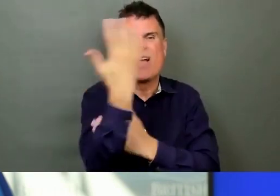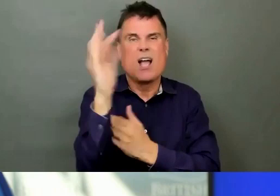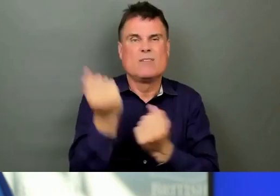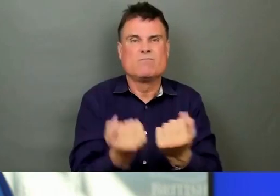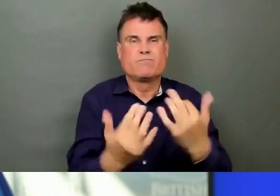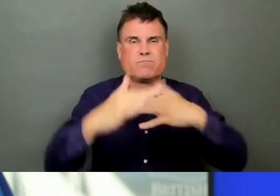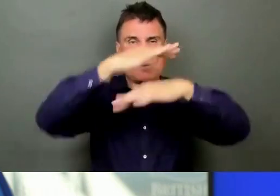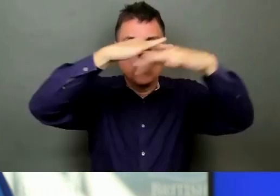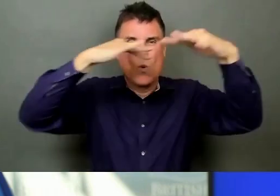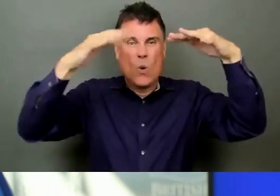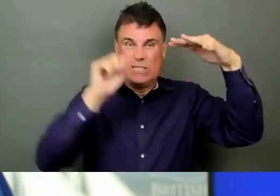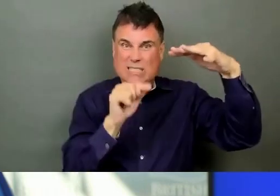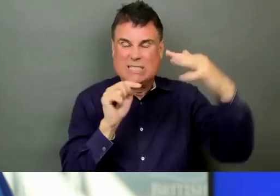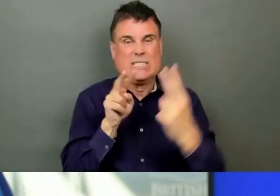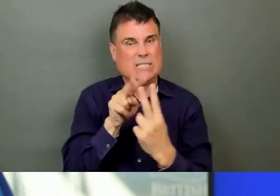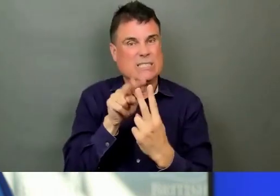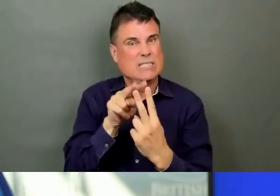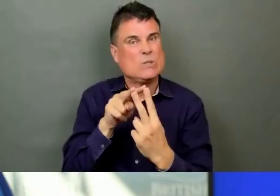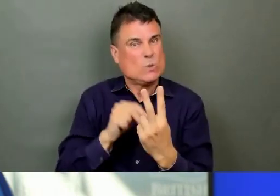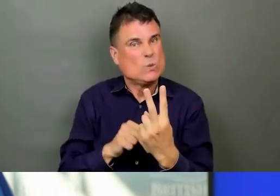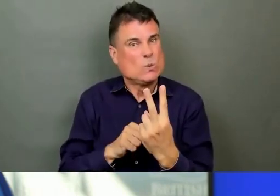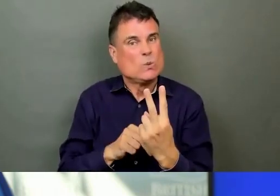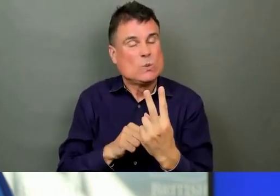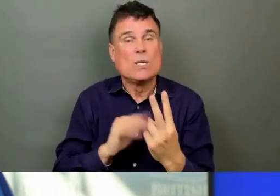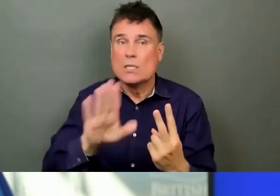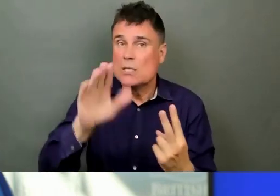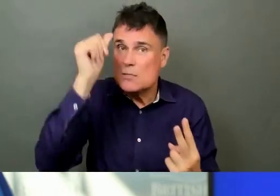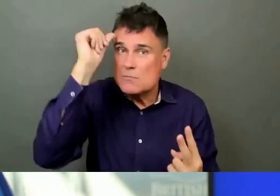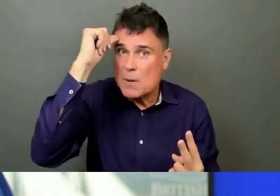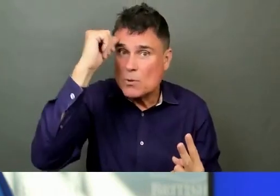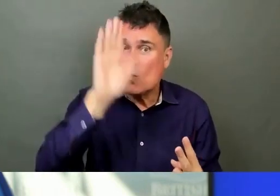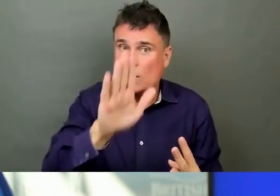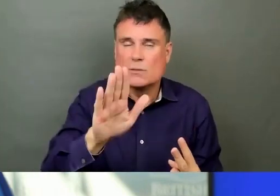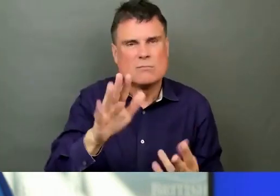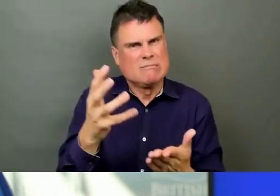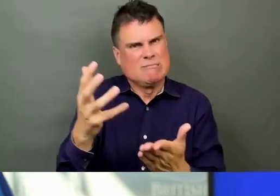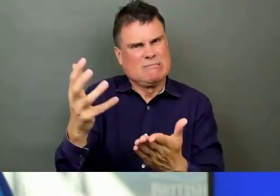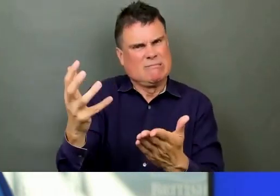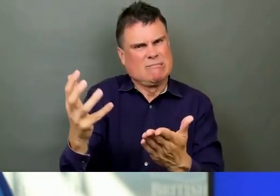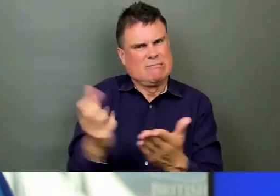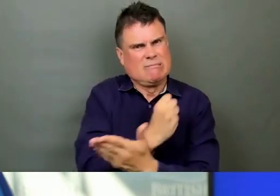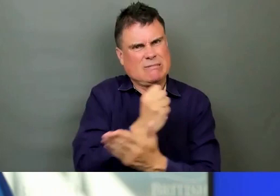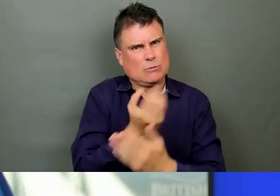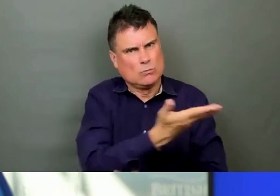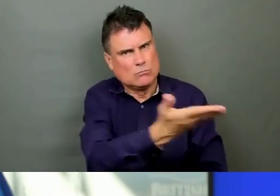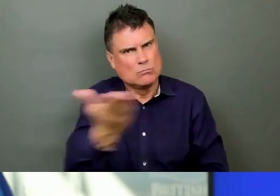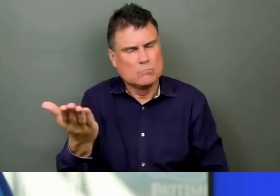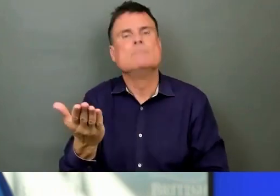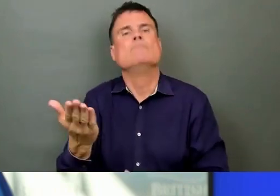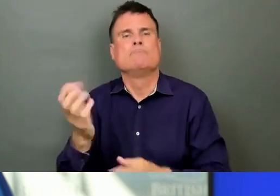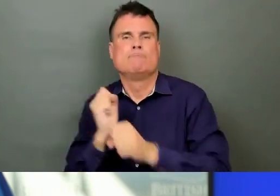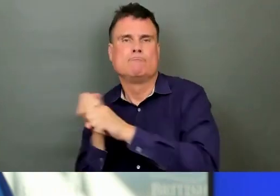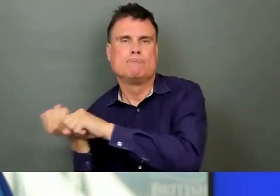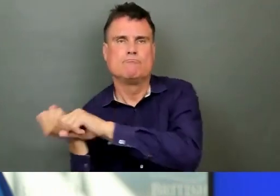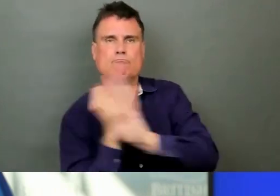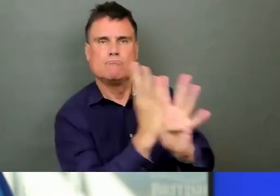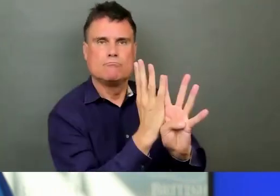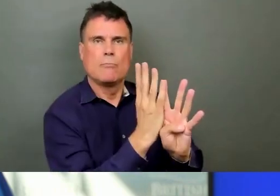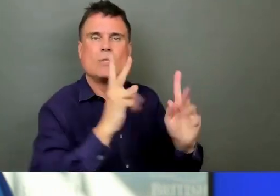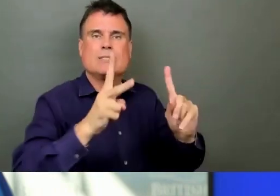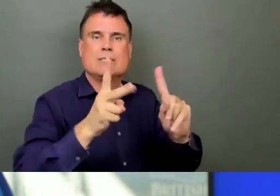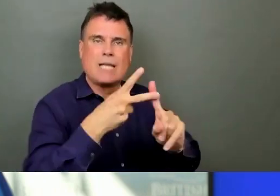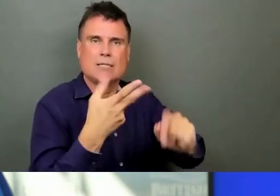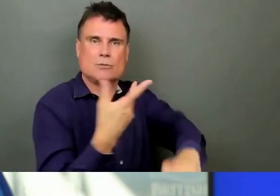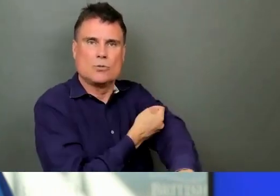on Tuesday. And then on walk-in Wednesday when there will be very significant opportunities to be immunized everywhere in BC. 20,000